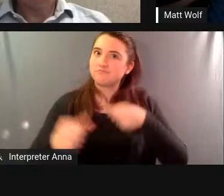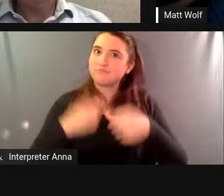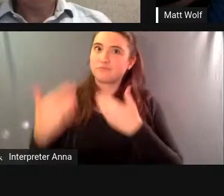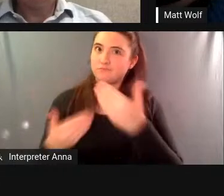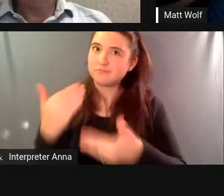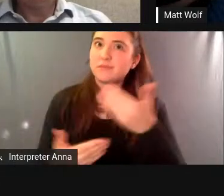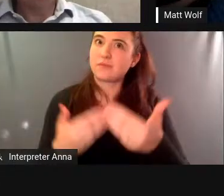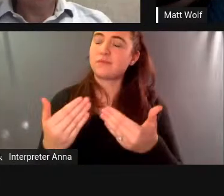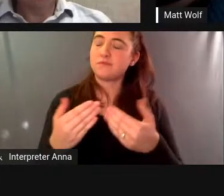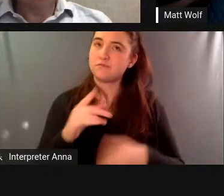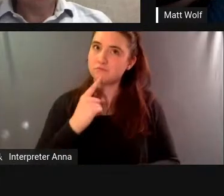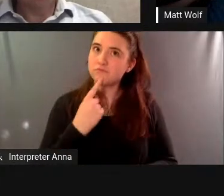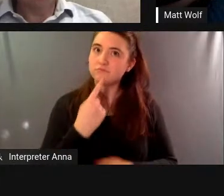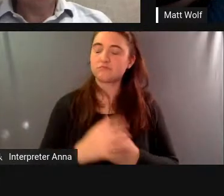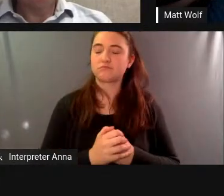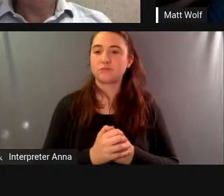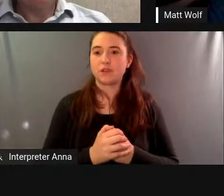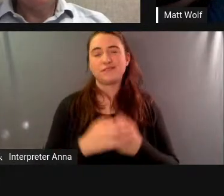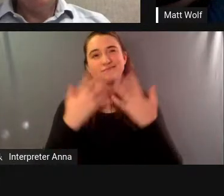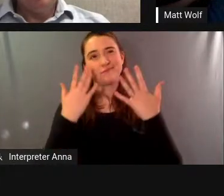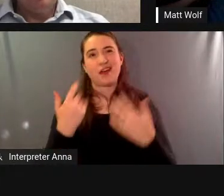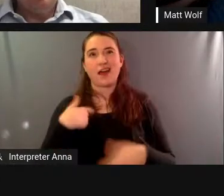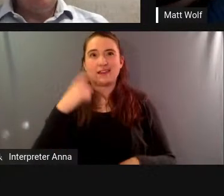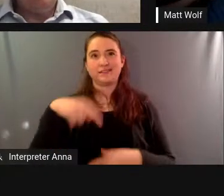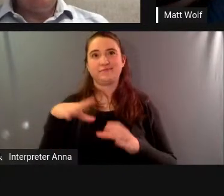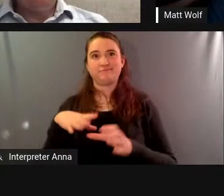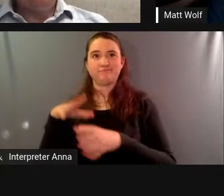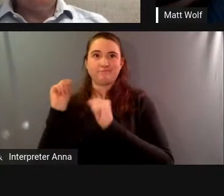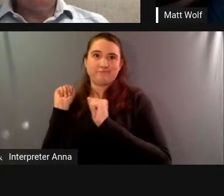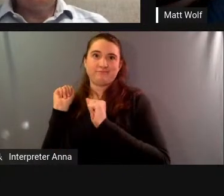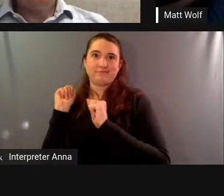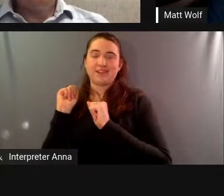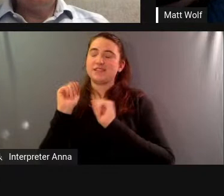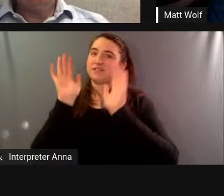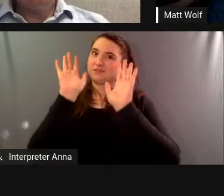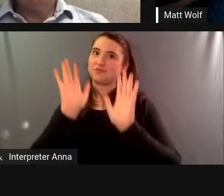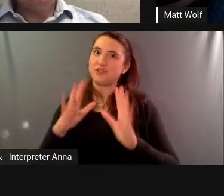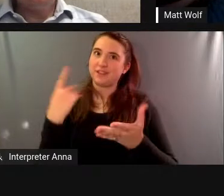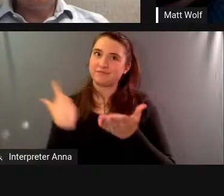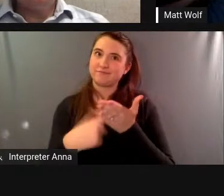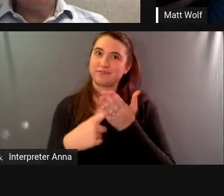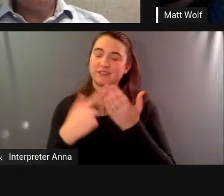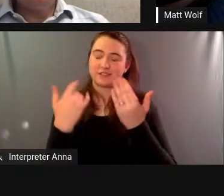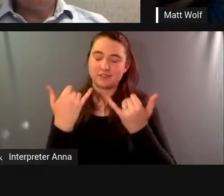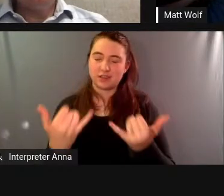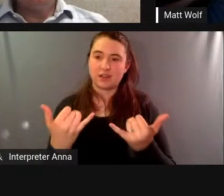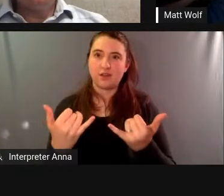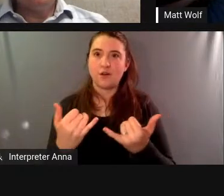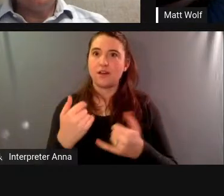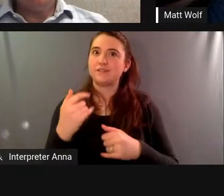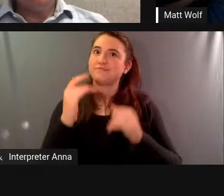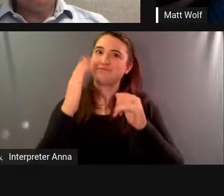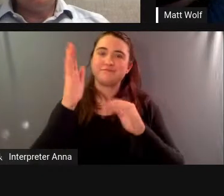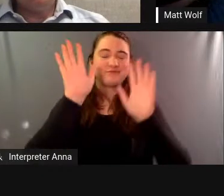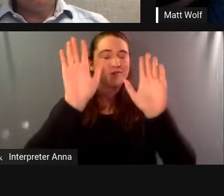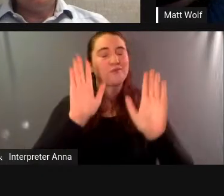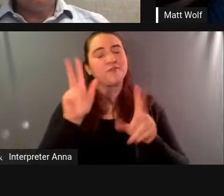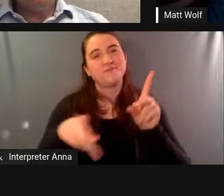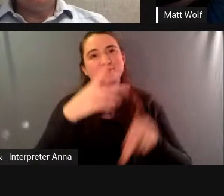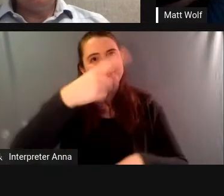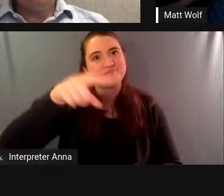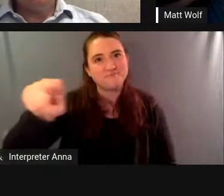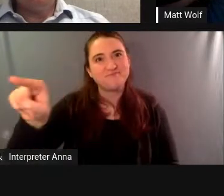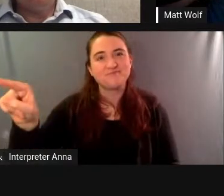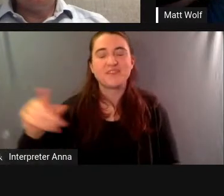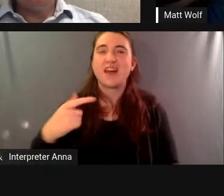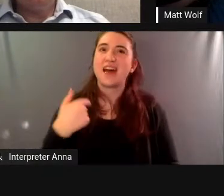unfortunately i have to leave this wonderful uh conversation and you wonderful people and